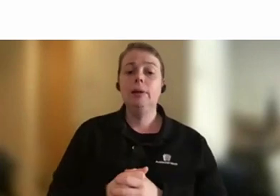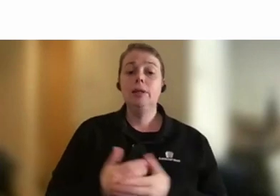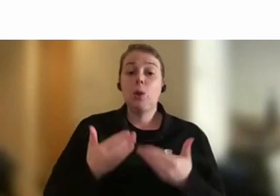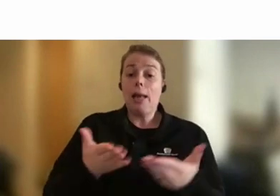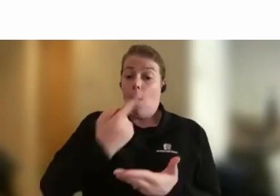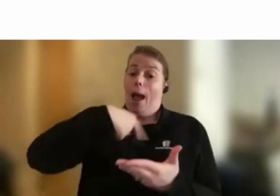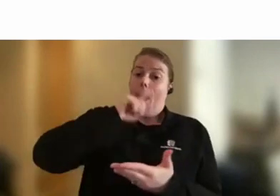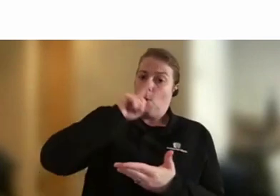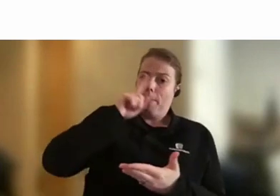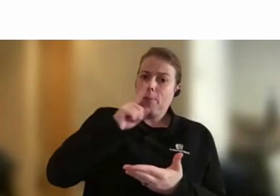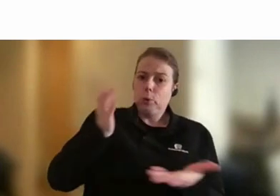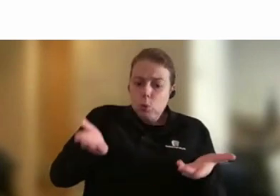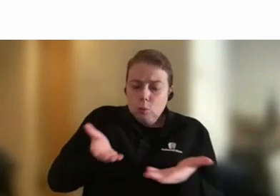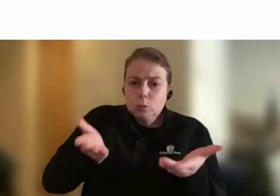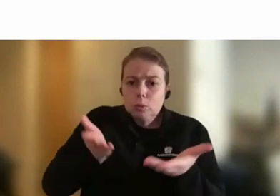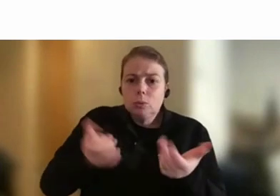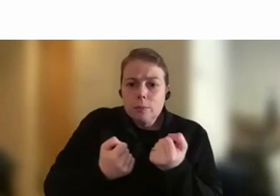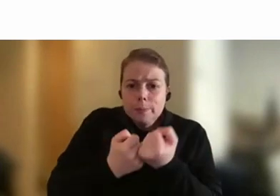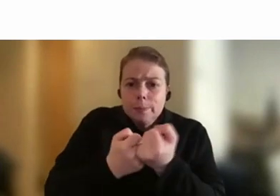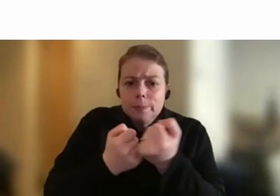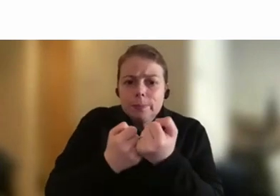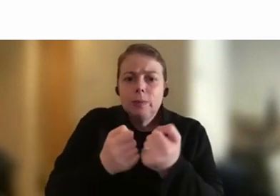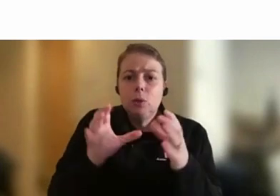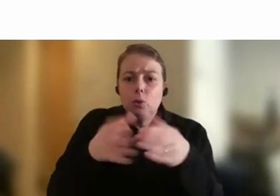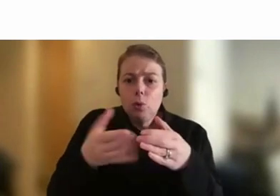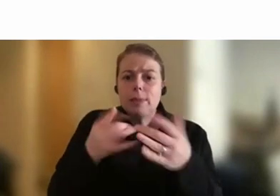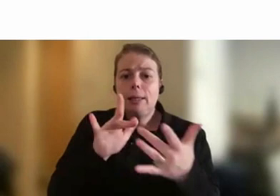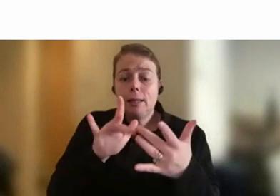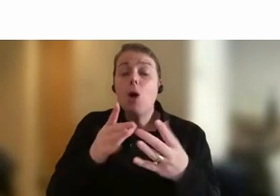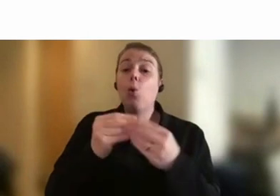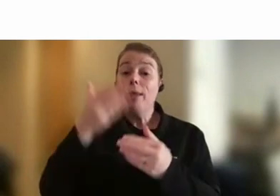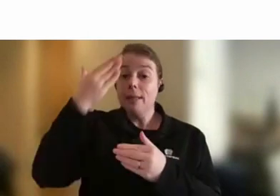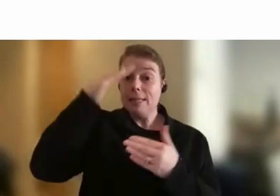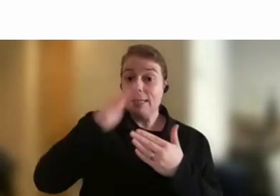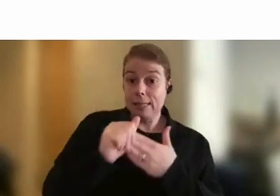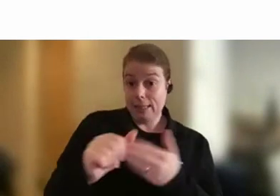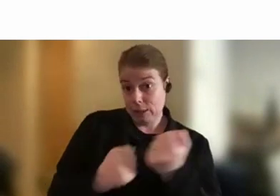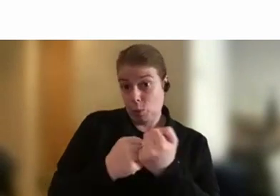nurture and support those groups and networks with obviously senior leaders support is the way through.